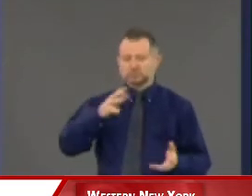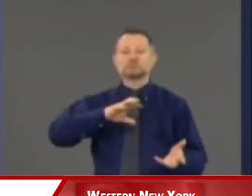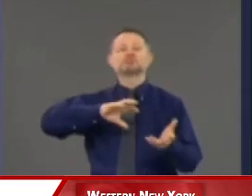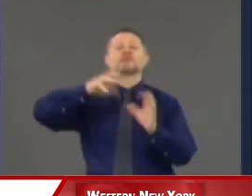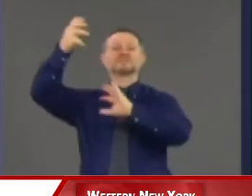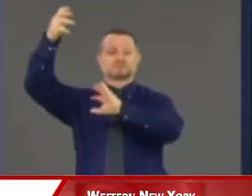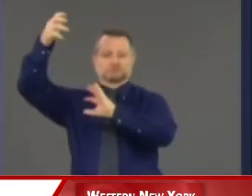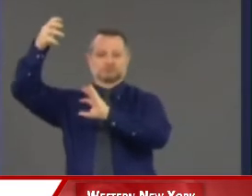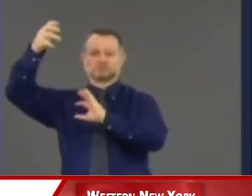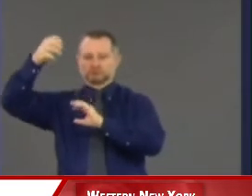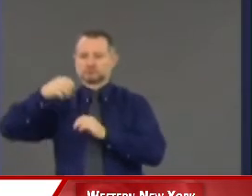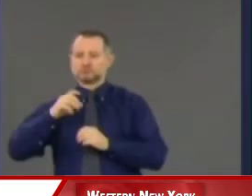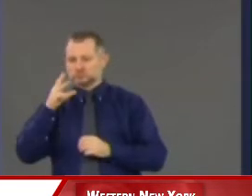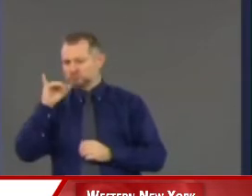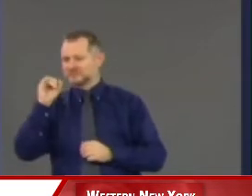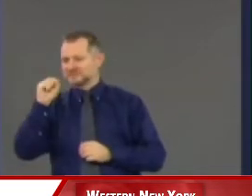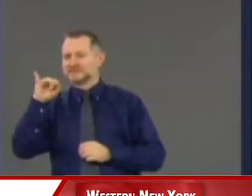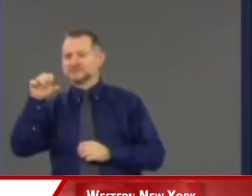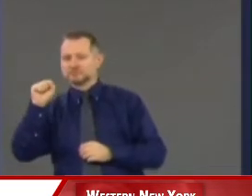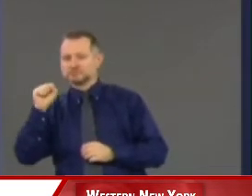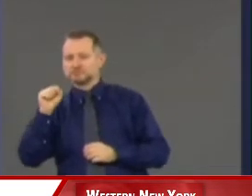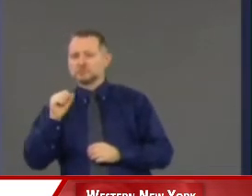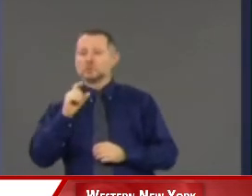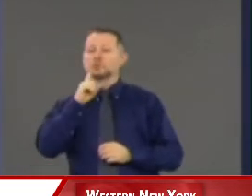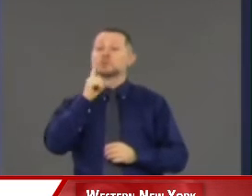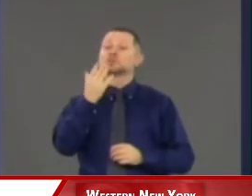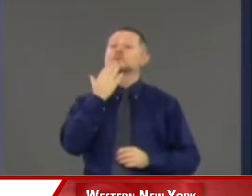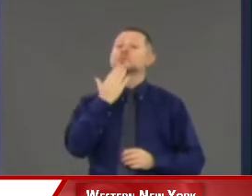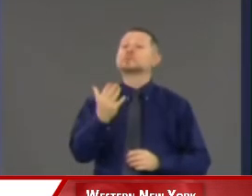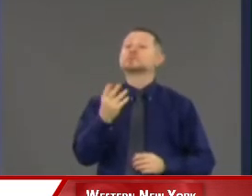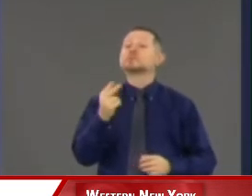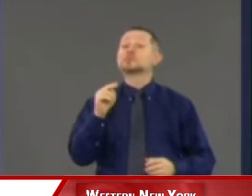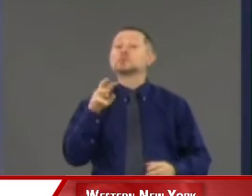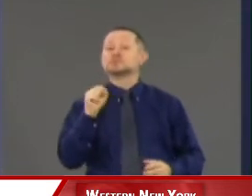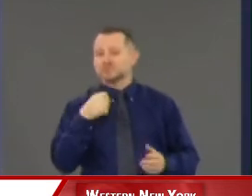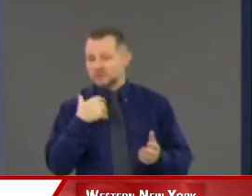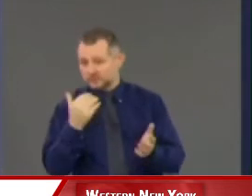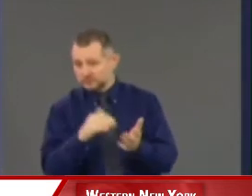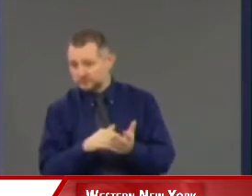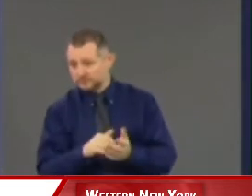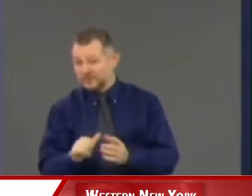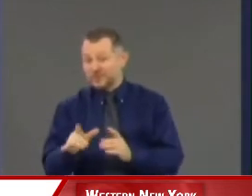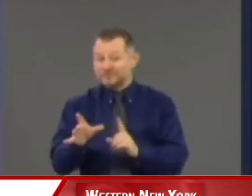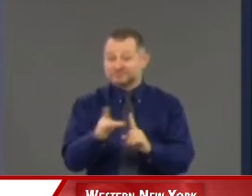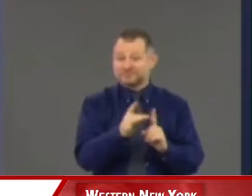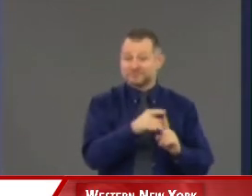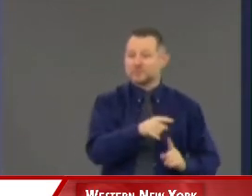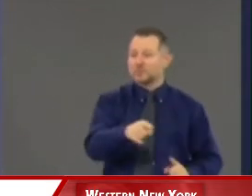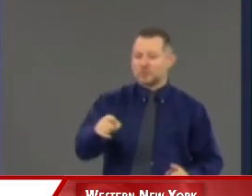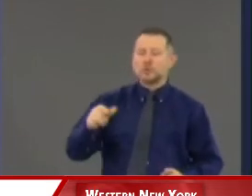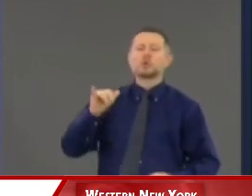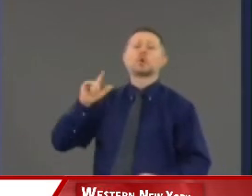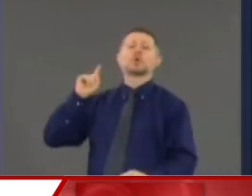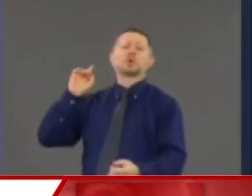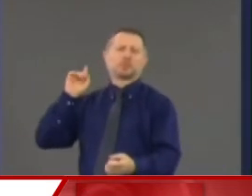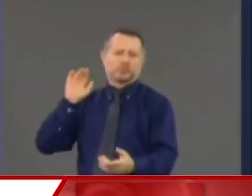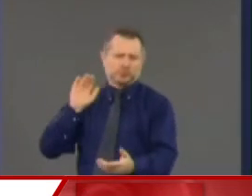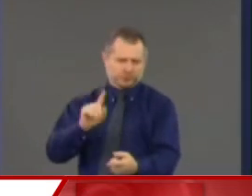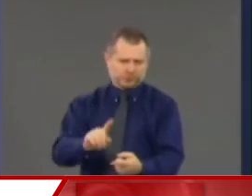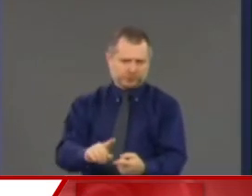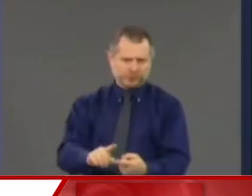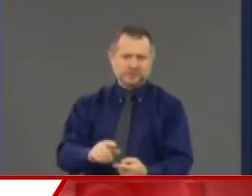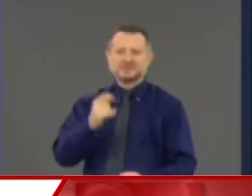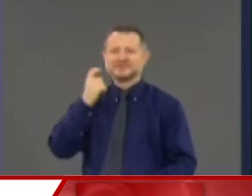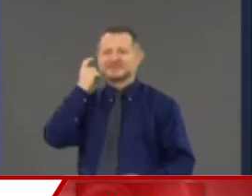Now, again, the only good news is, the infection rate was already so low. You know, we